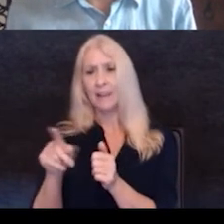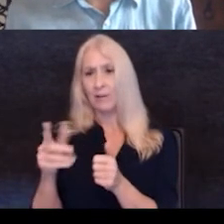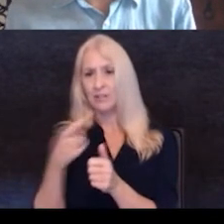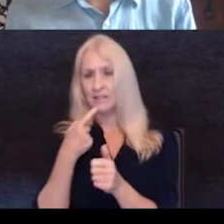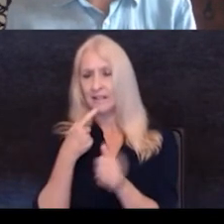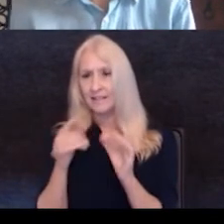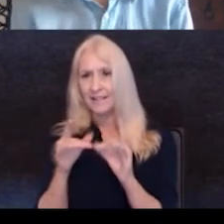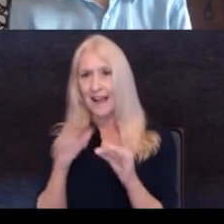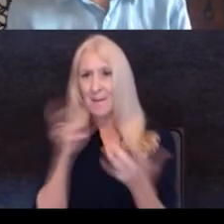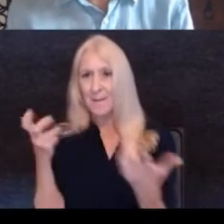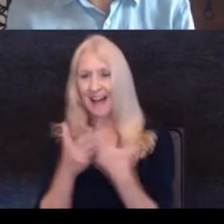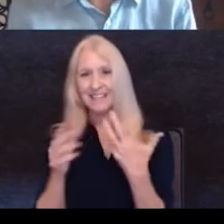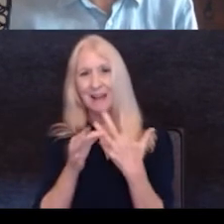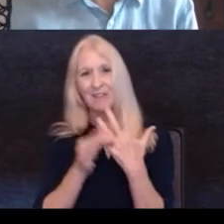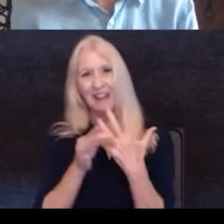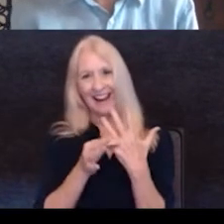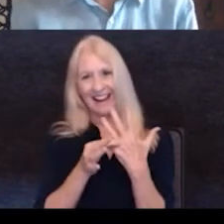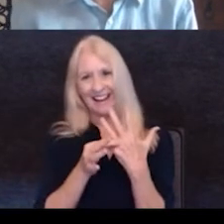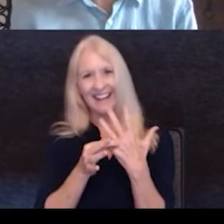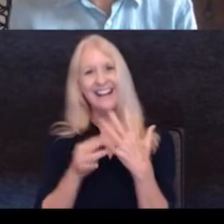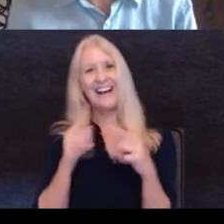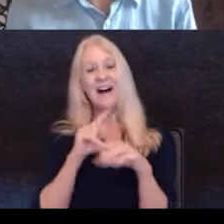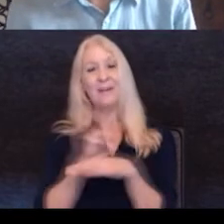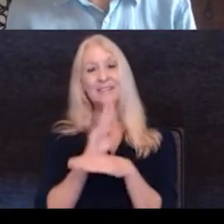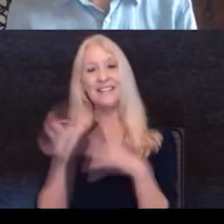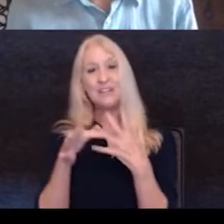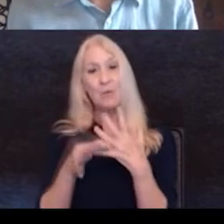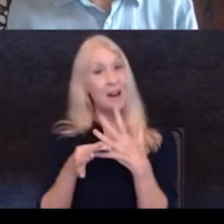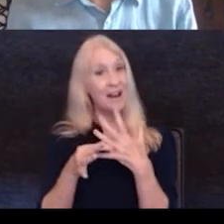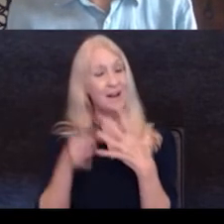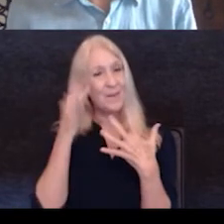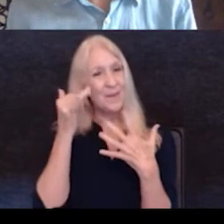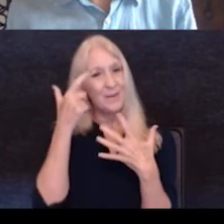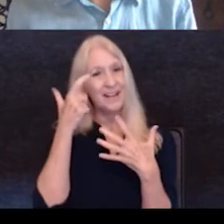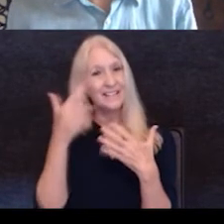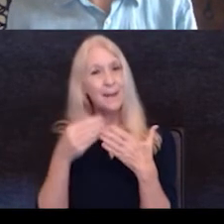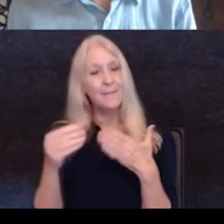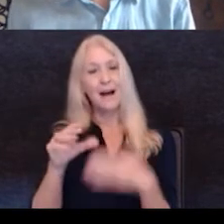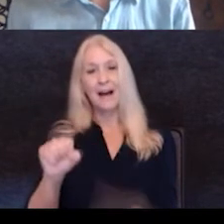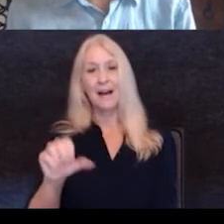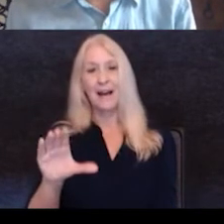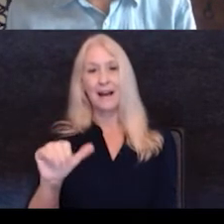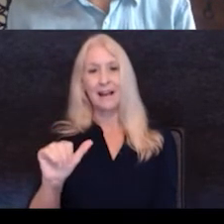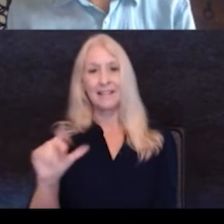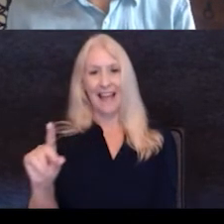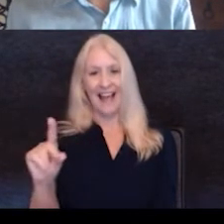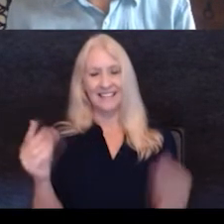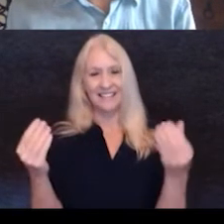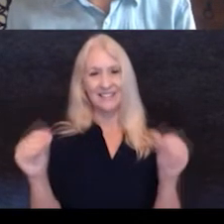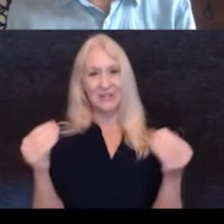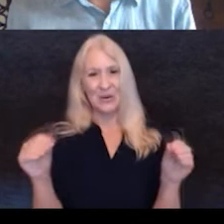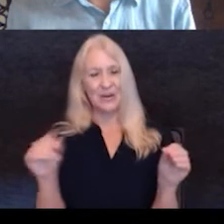my ring and I'm wearing the ring because I bought it at the SCAD store and it was this fantastic